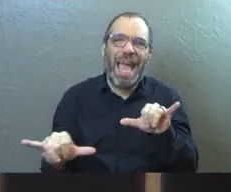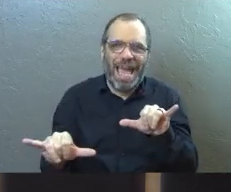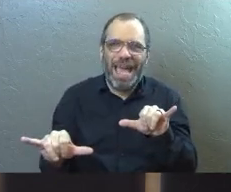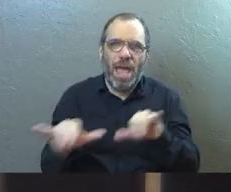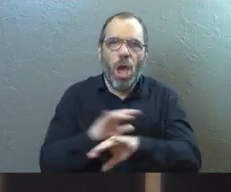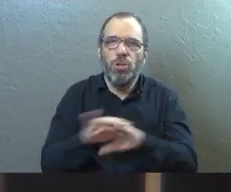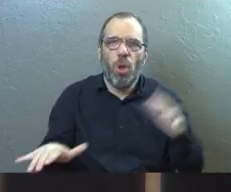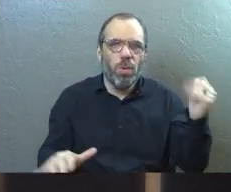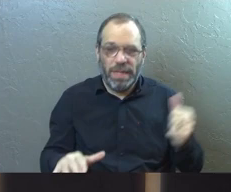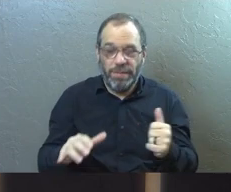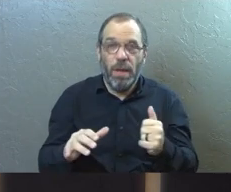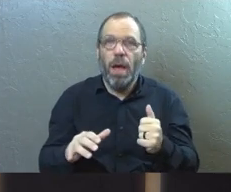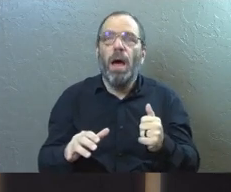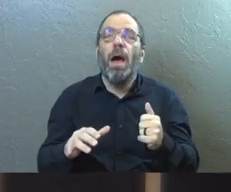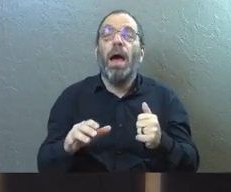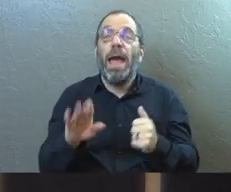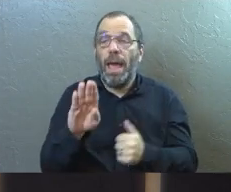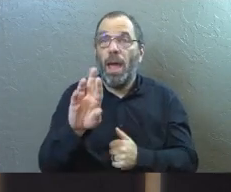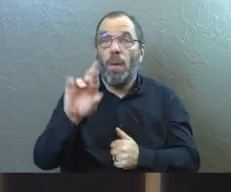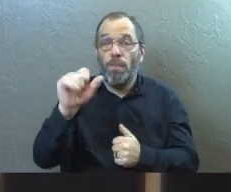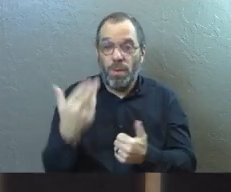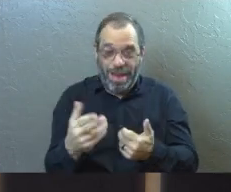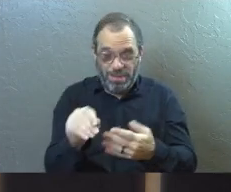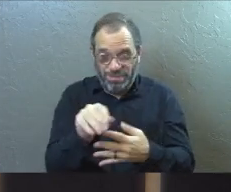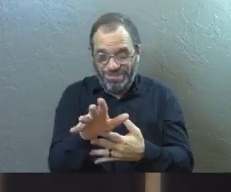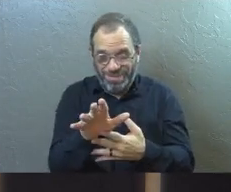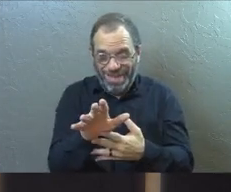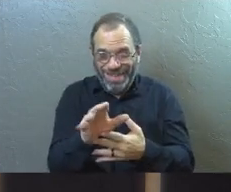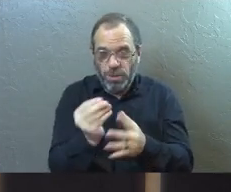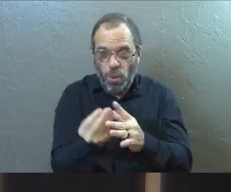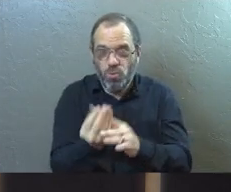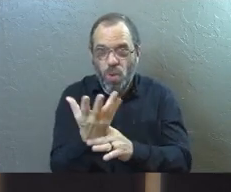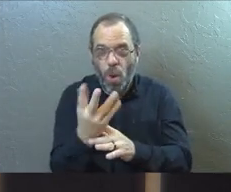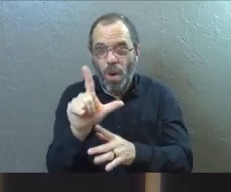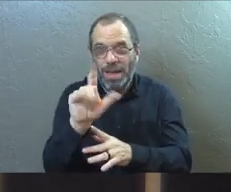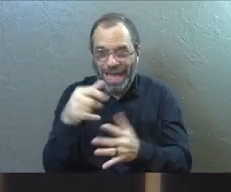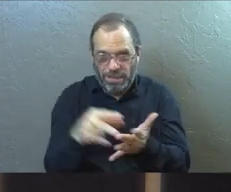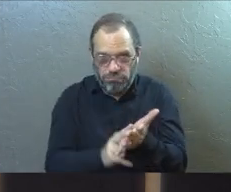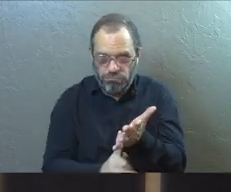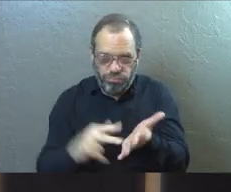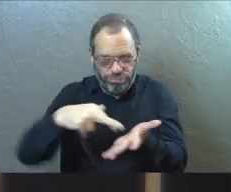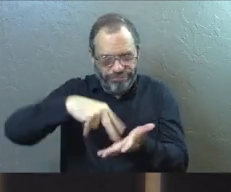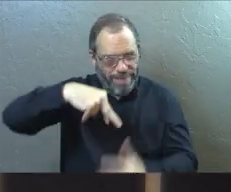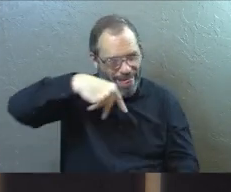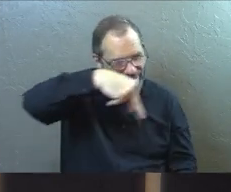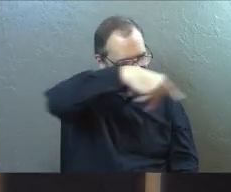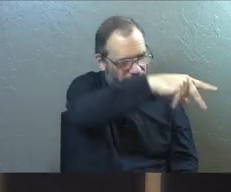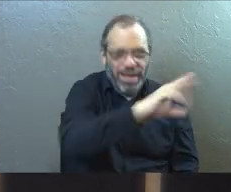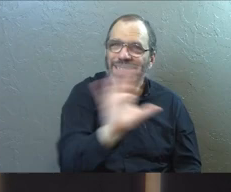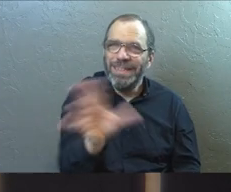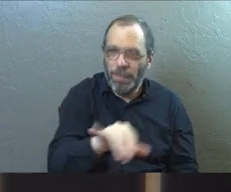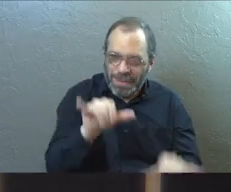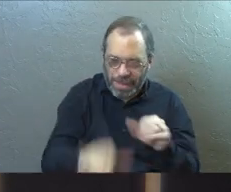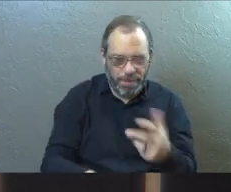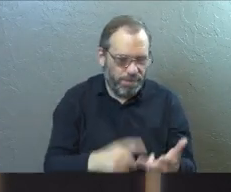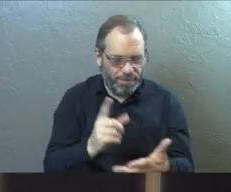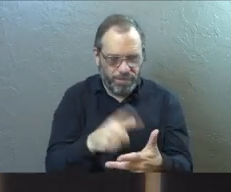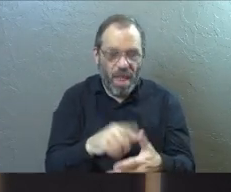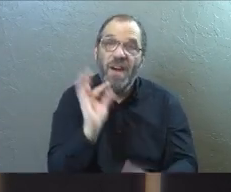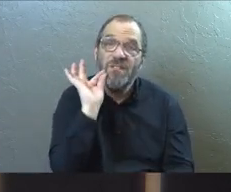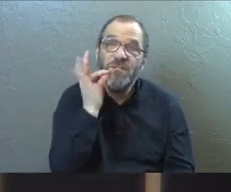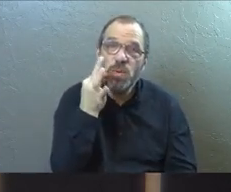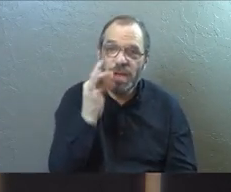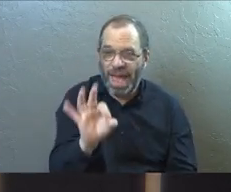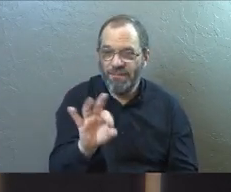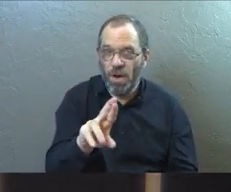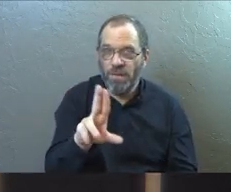Don't grow legs, branch, and leave the vine. Stay put. Next, he talks about fruit. He